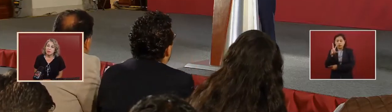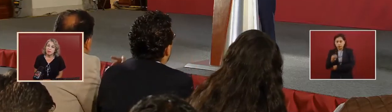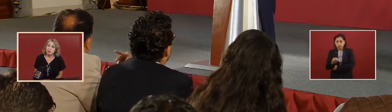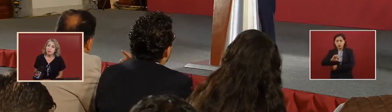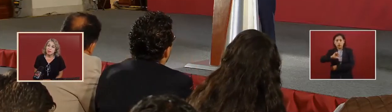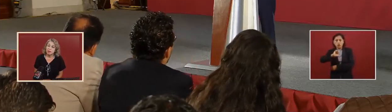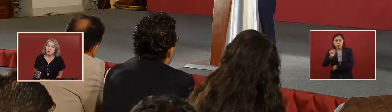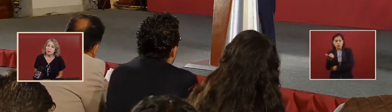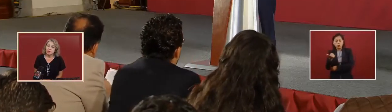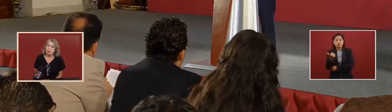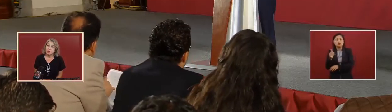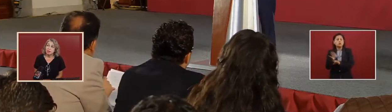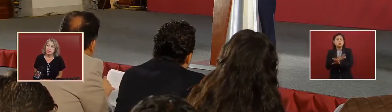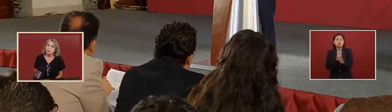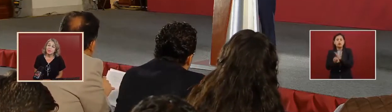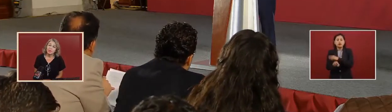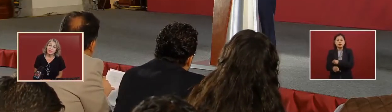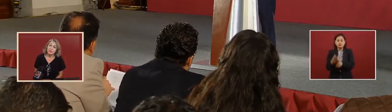they have